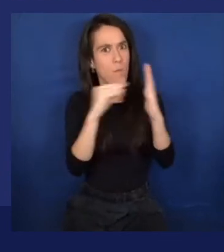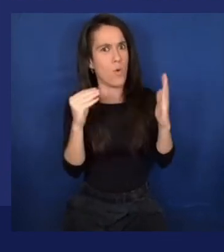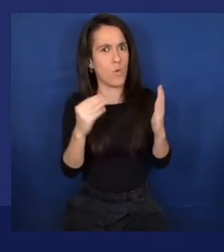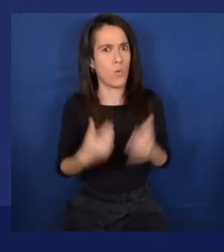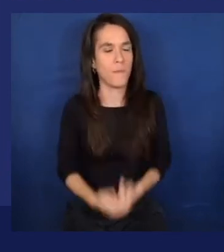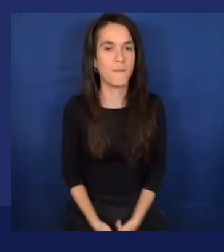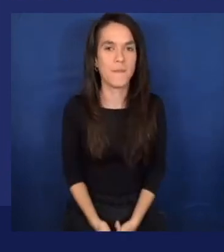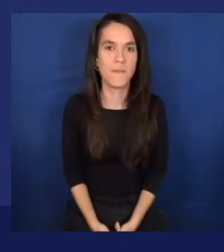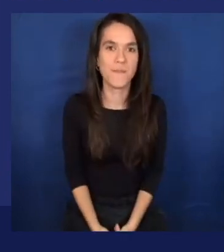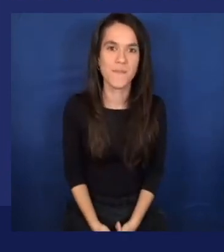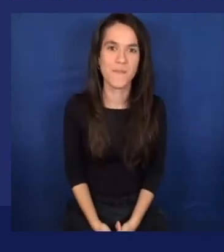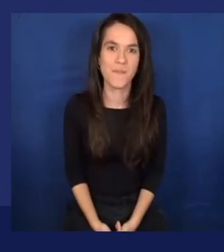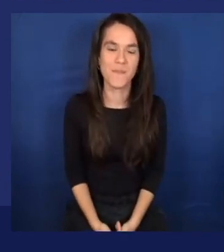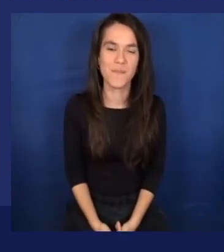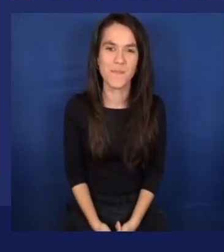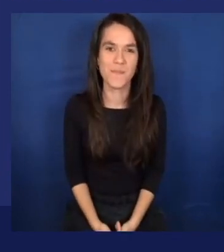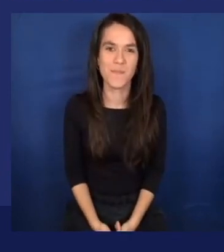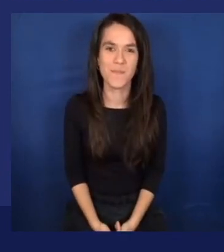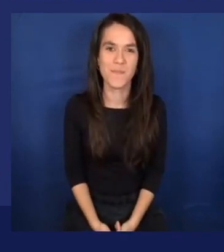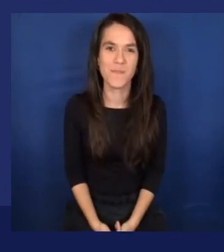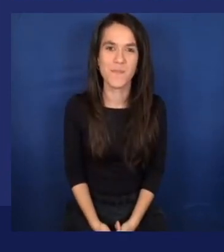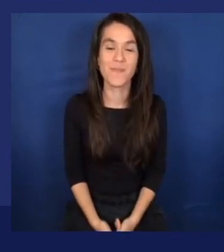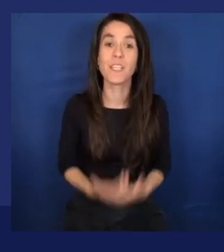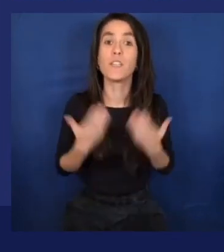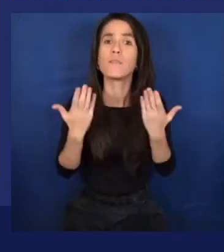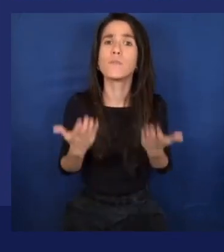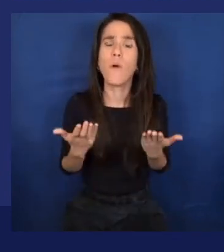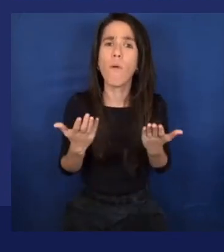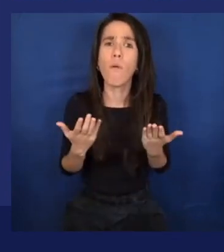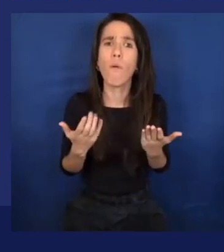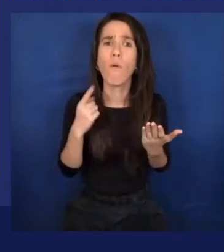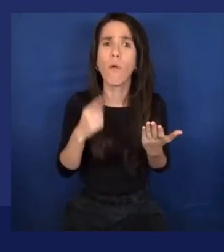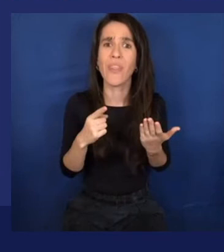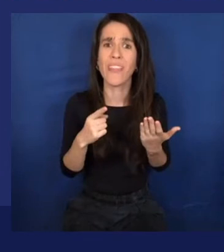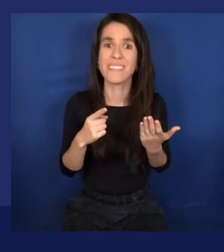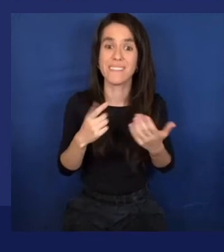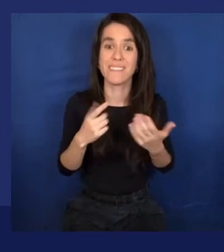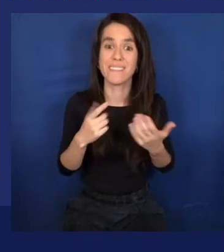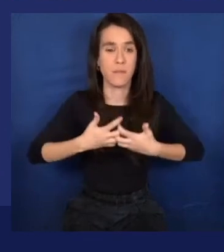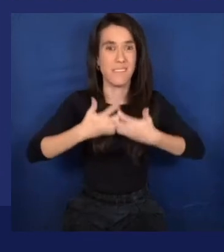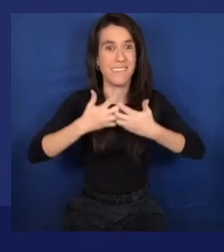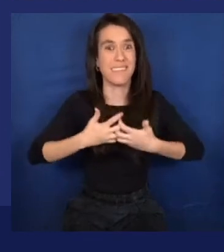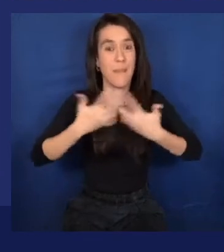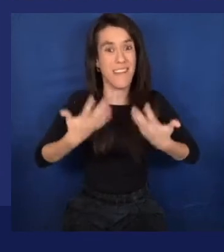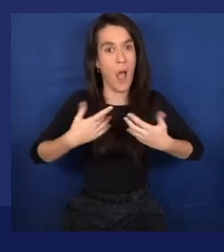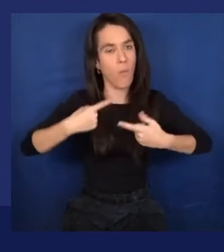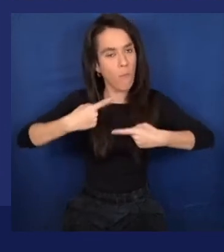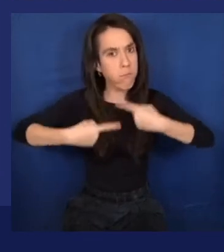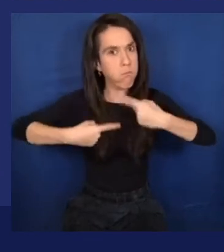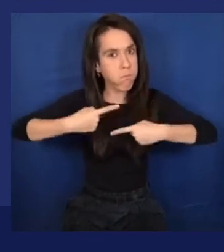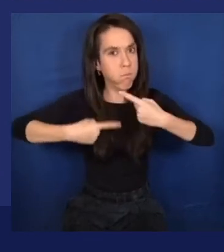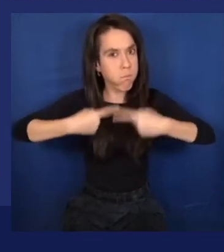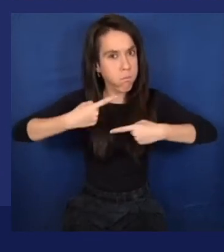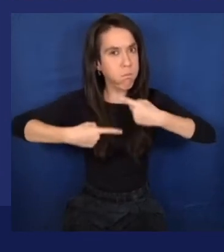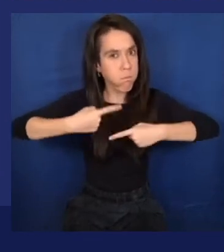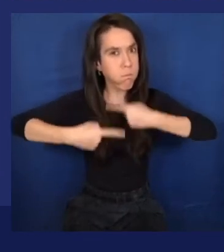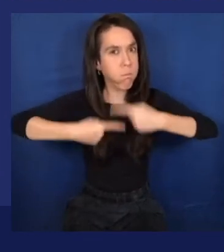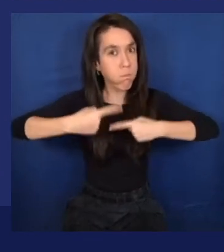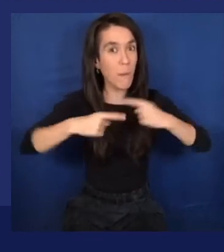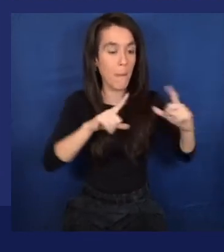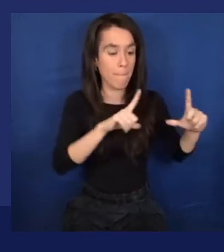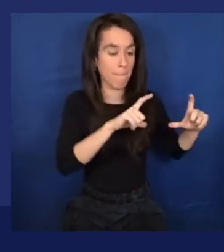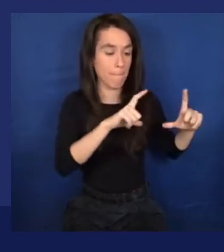Yeah. Okay. So basically, what it's doing is it's going through some process right now where it's looking at these pictures.